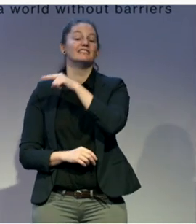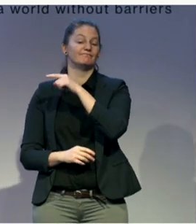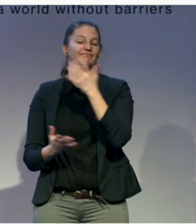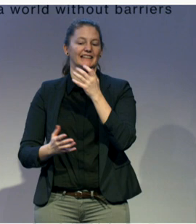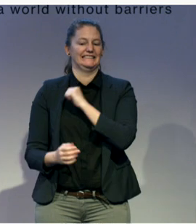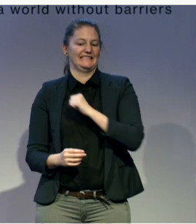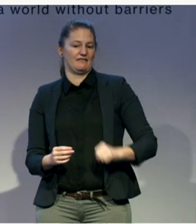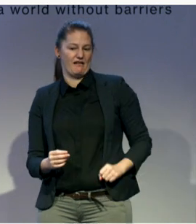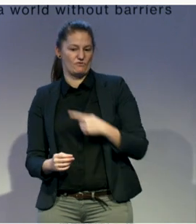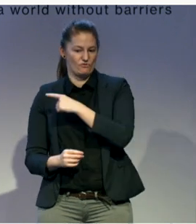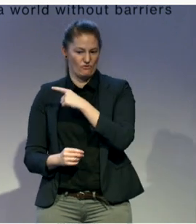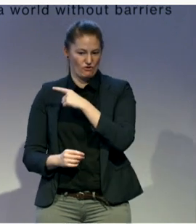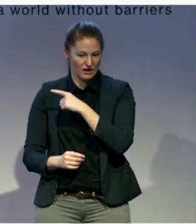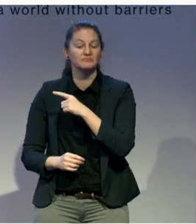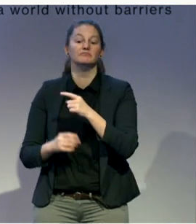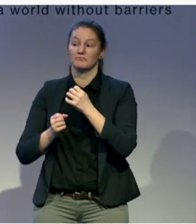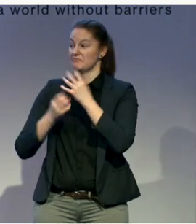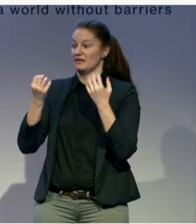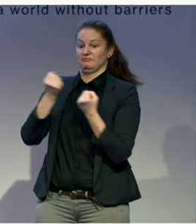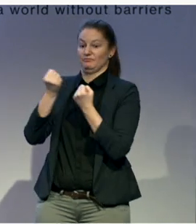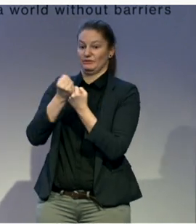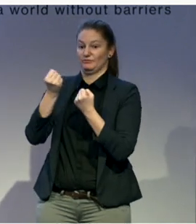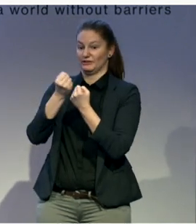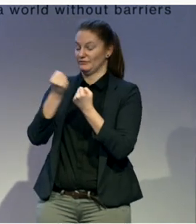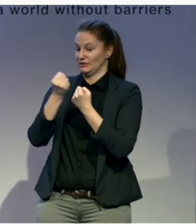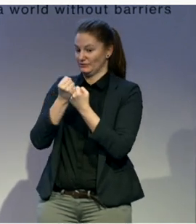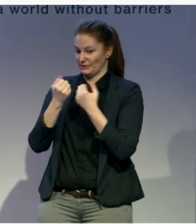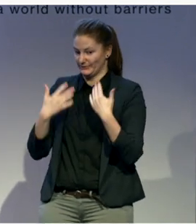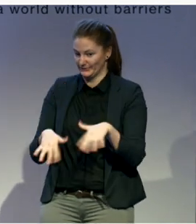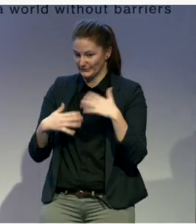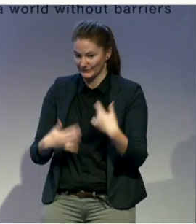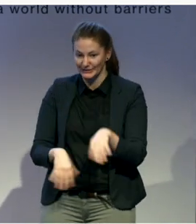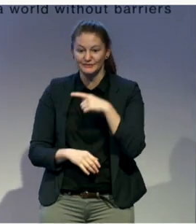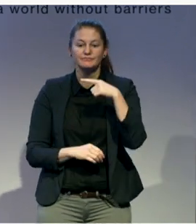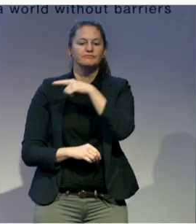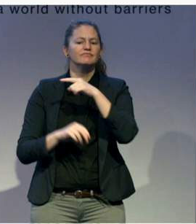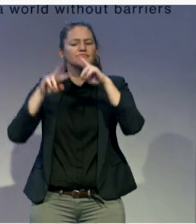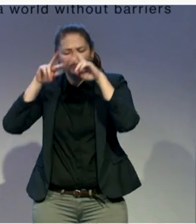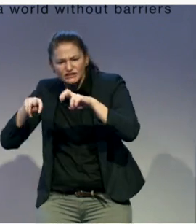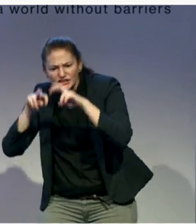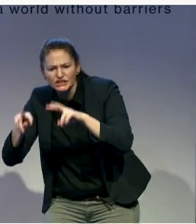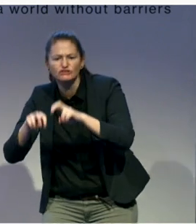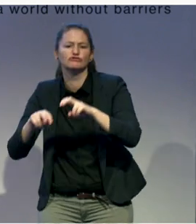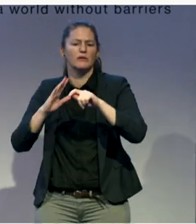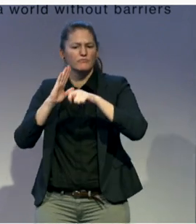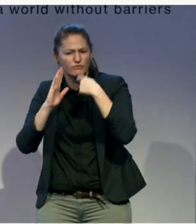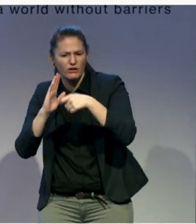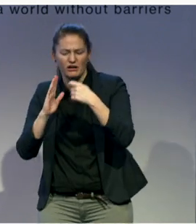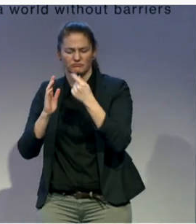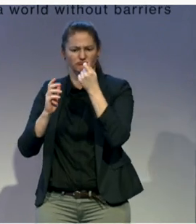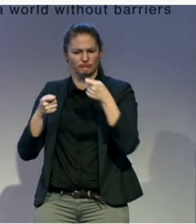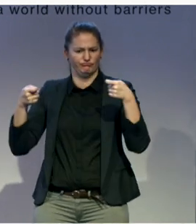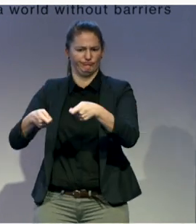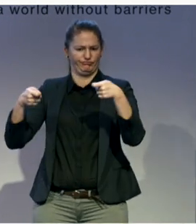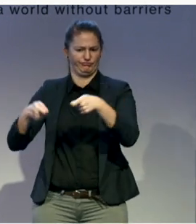In supporting Senator Harkin's legacy, we engage in long-term research projects. For me personally, as a city council member for my hometown,